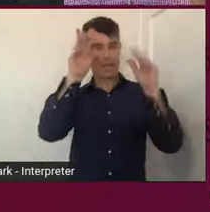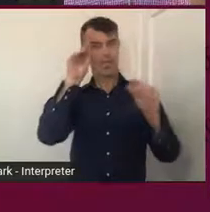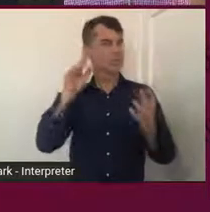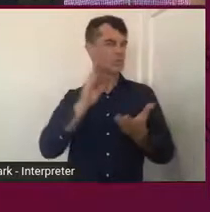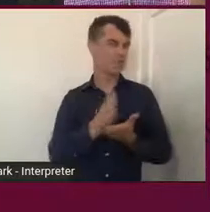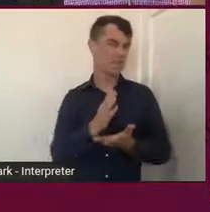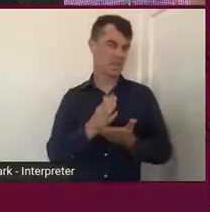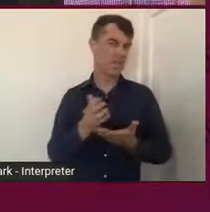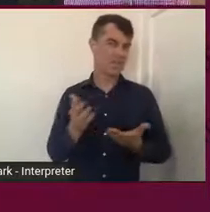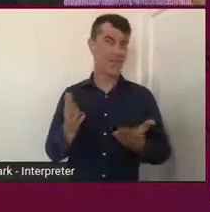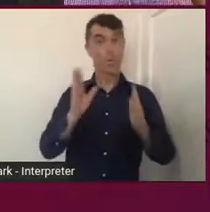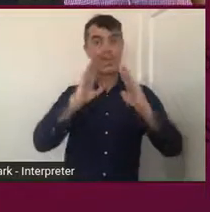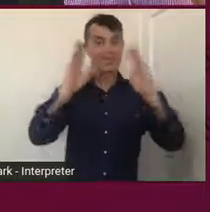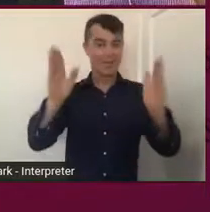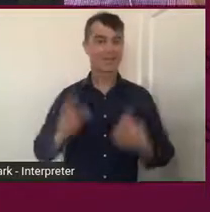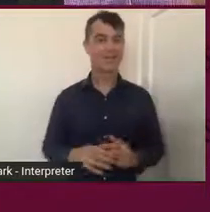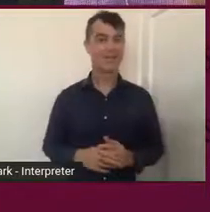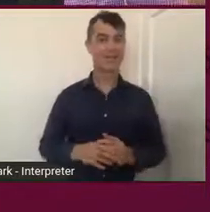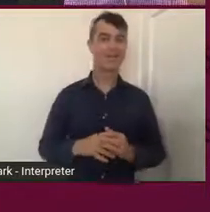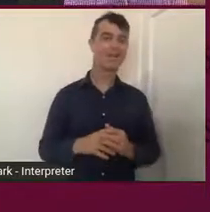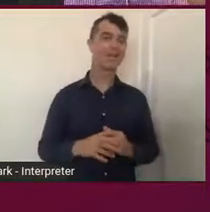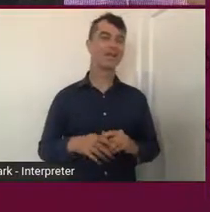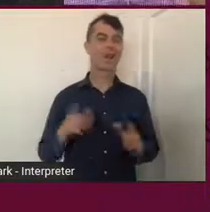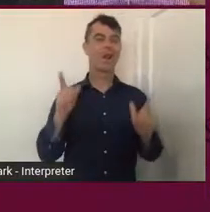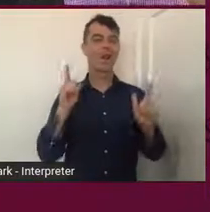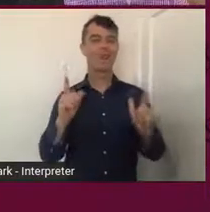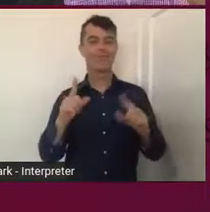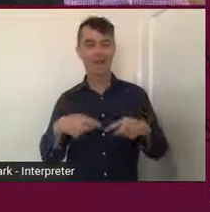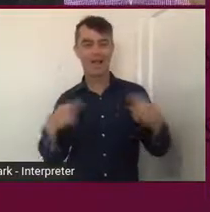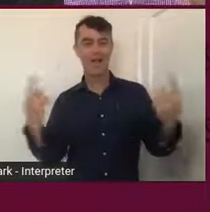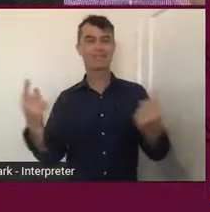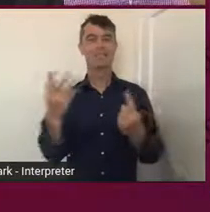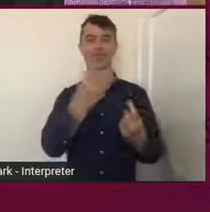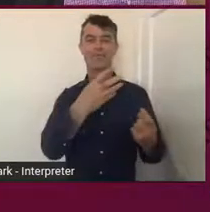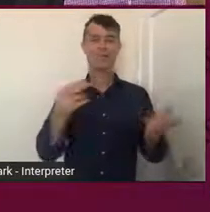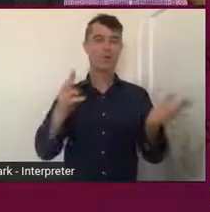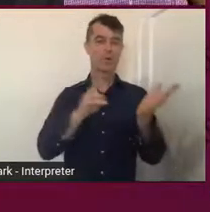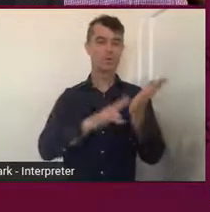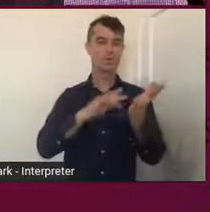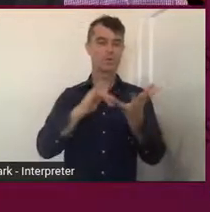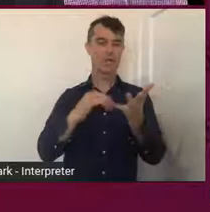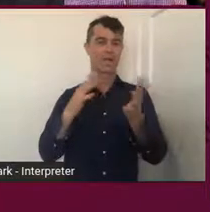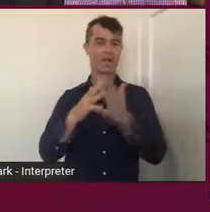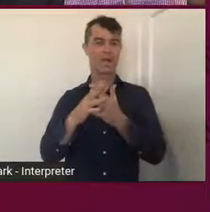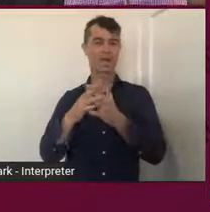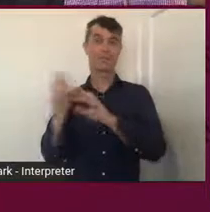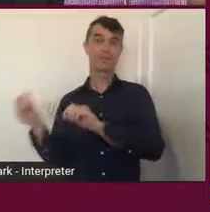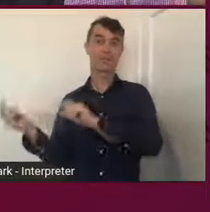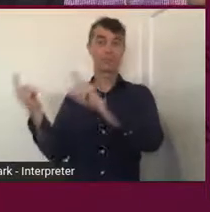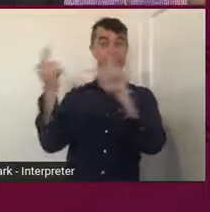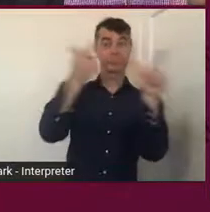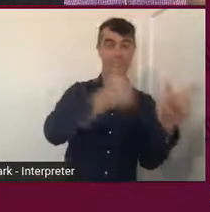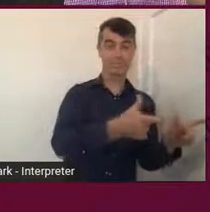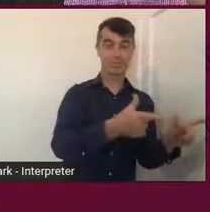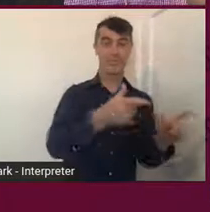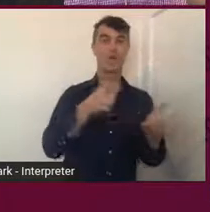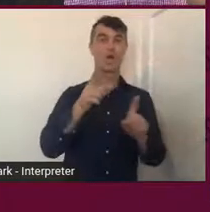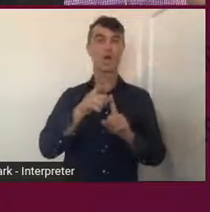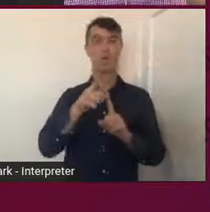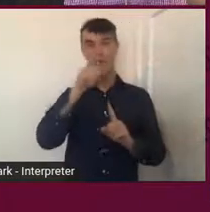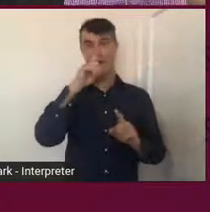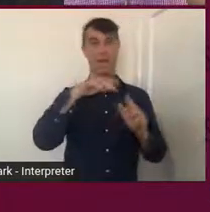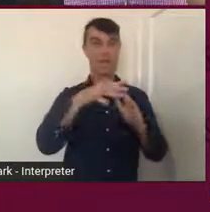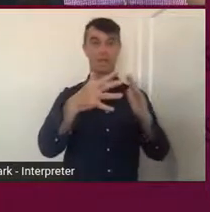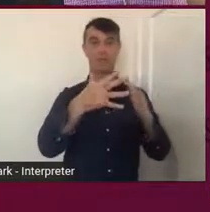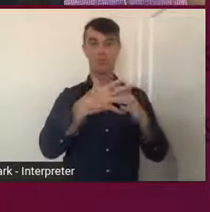was quite wonderful. But, yeah, there was a lot of us from New South Wales that had come over for that. And then a lot of people were over here from Western Australia.